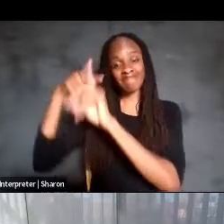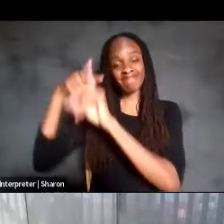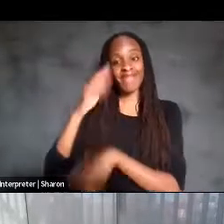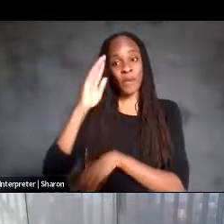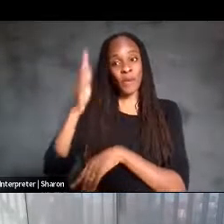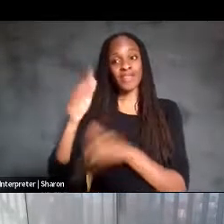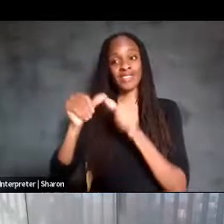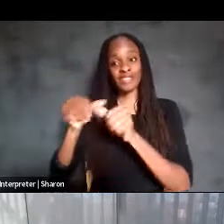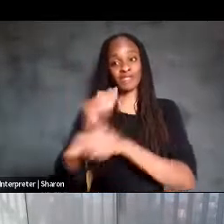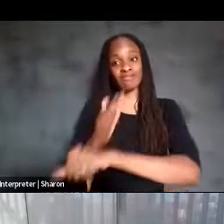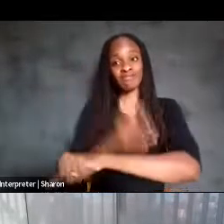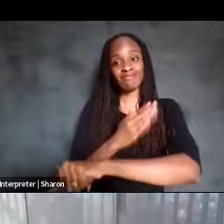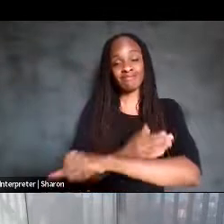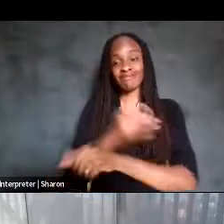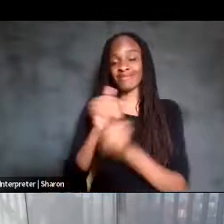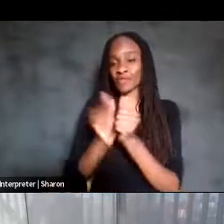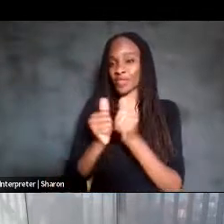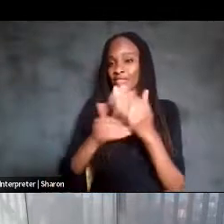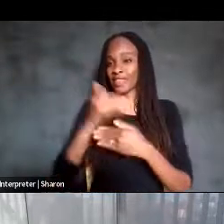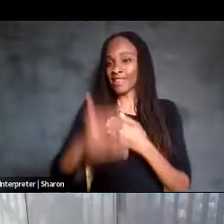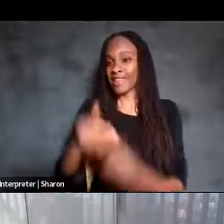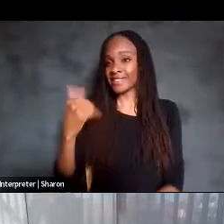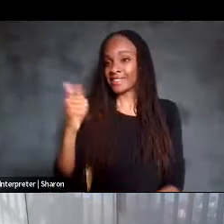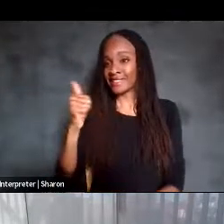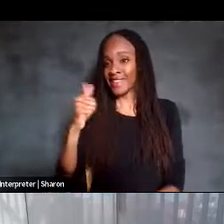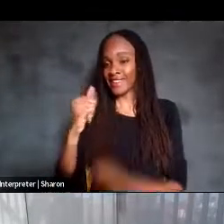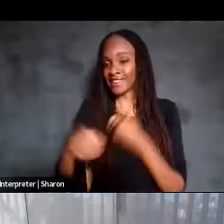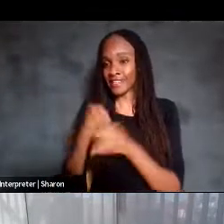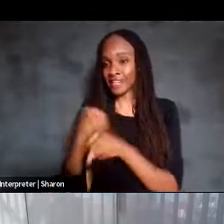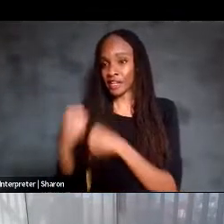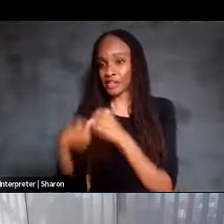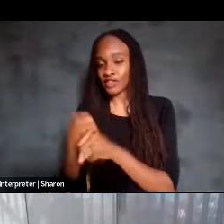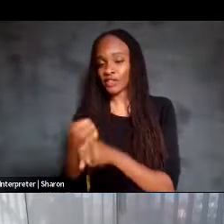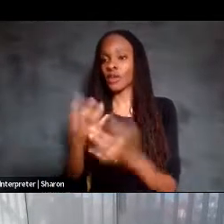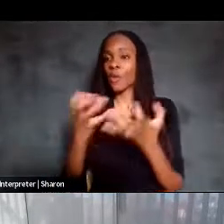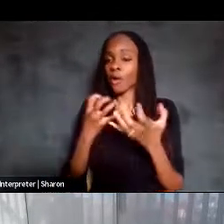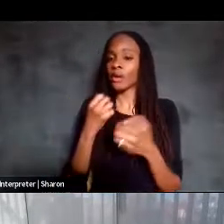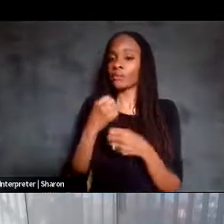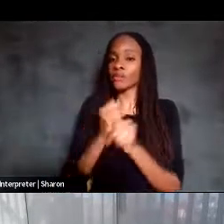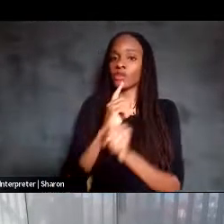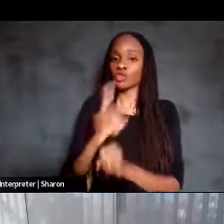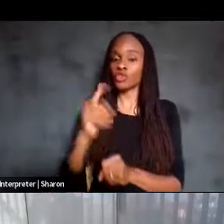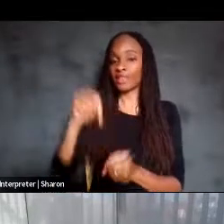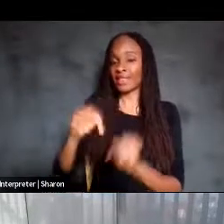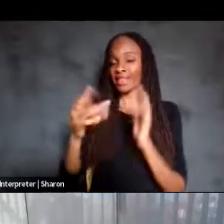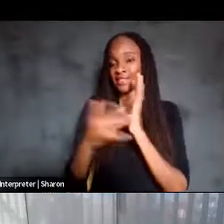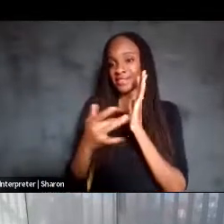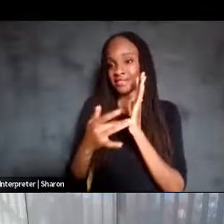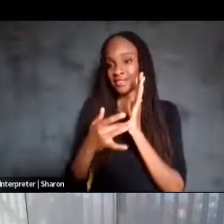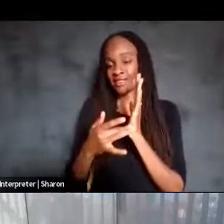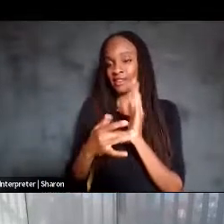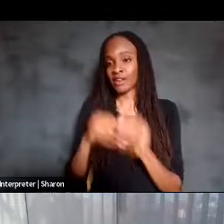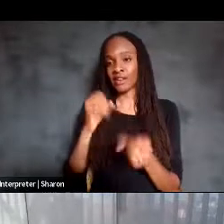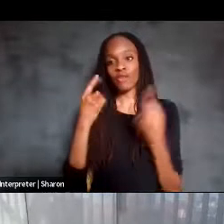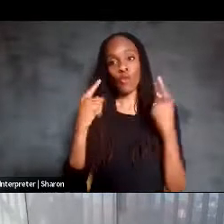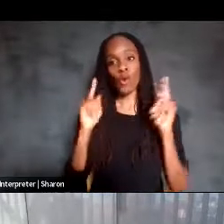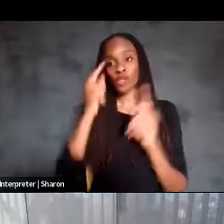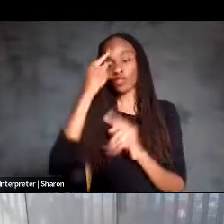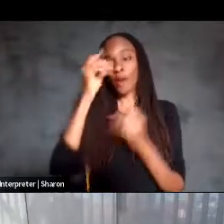over the next decade. And, of course, we want to make sure that this technology can work for many people and not just Pancho, because that's